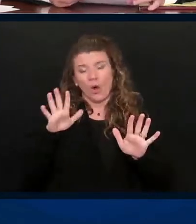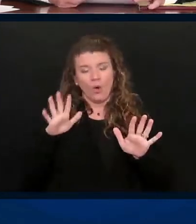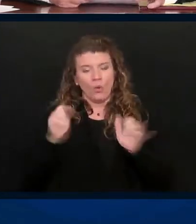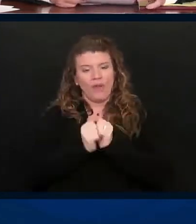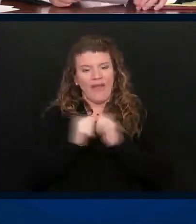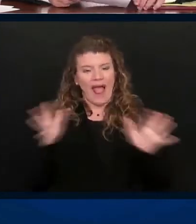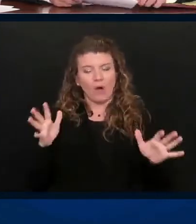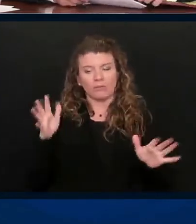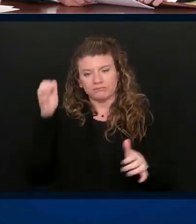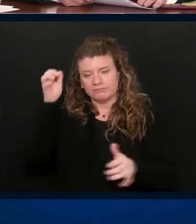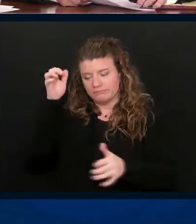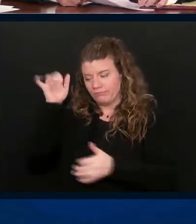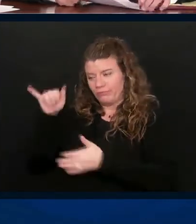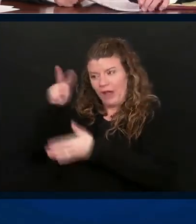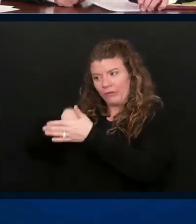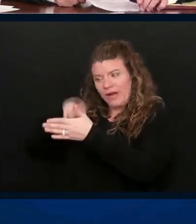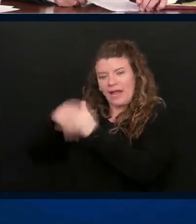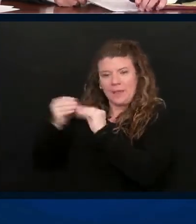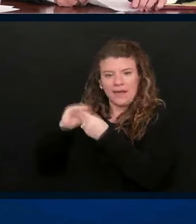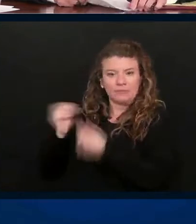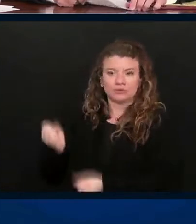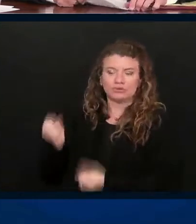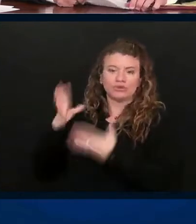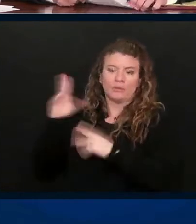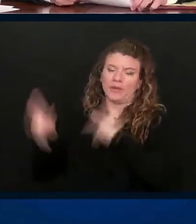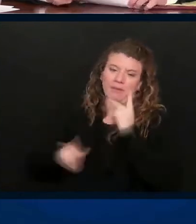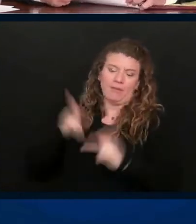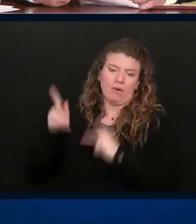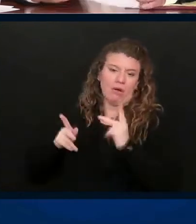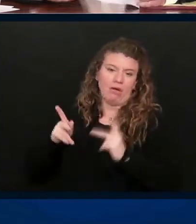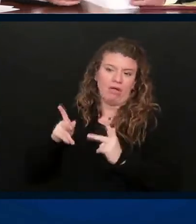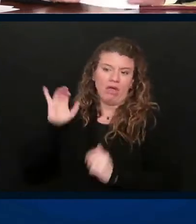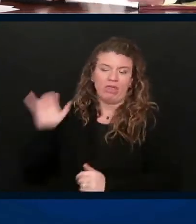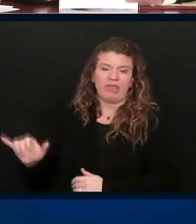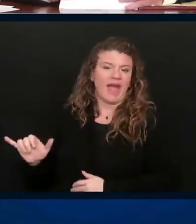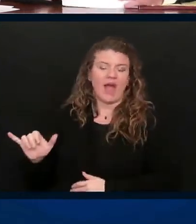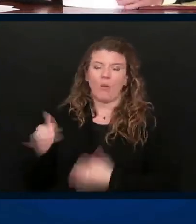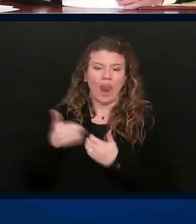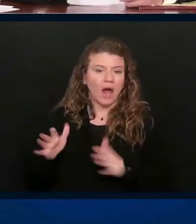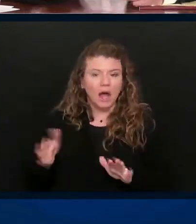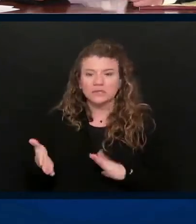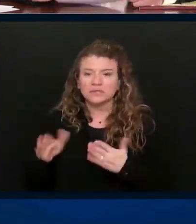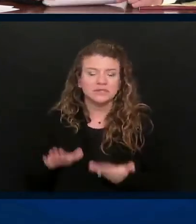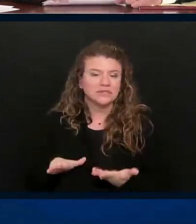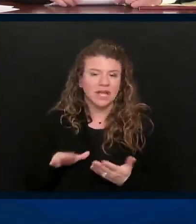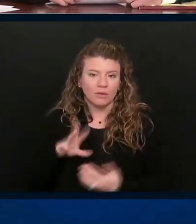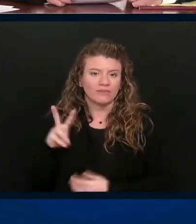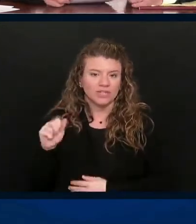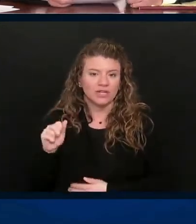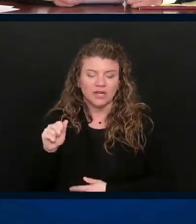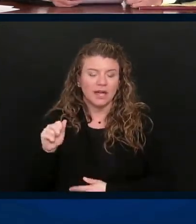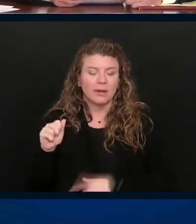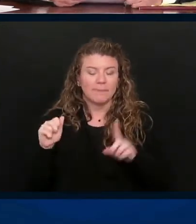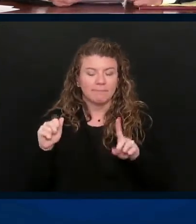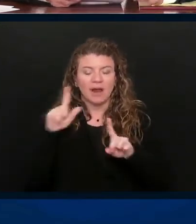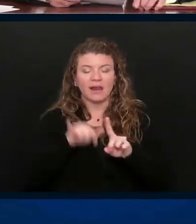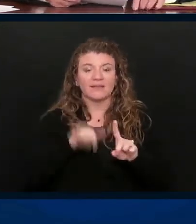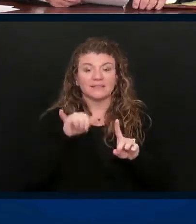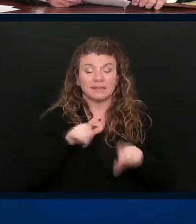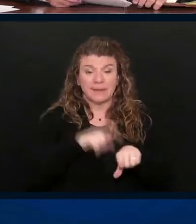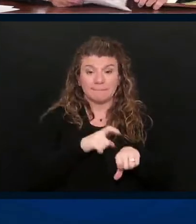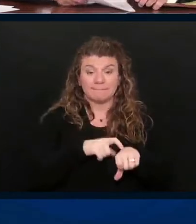through and do what I just did for a bunch of people that we lost in West Virginia. But at the same time,